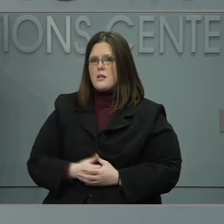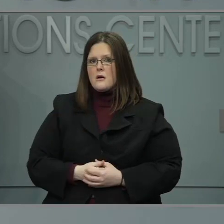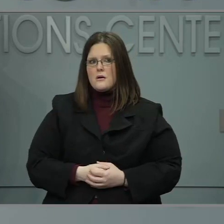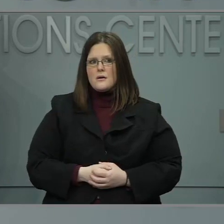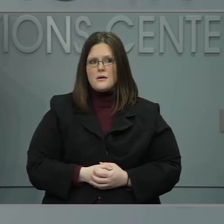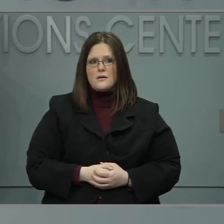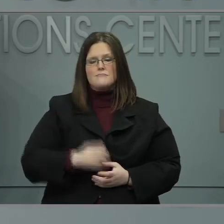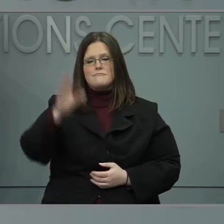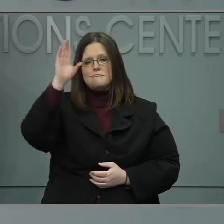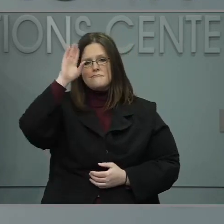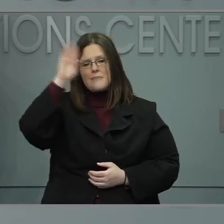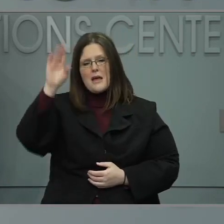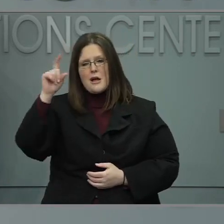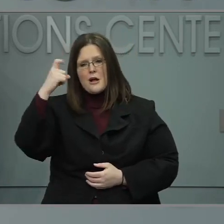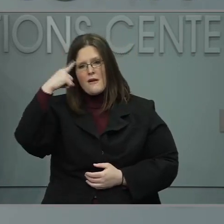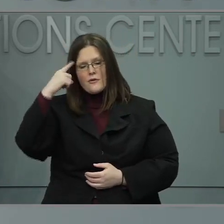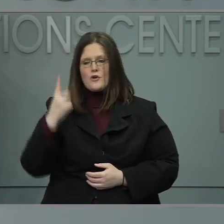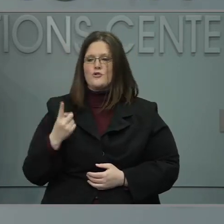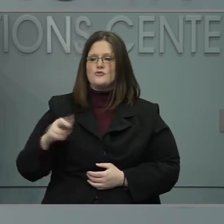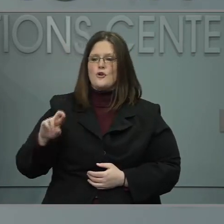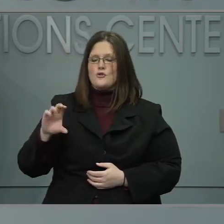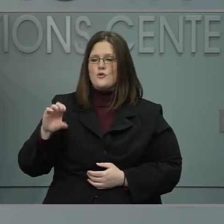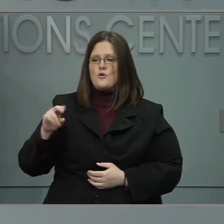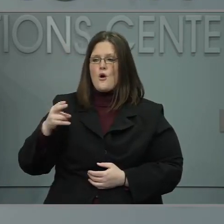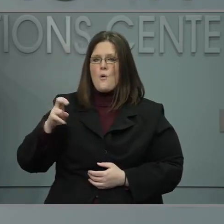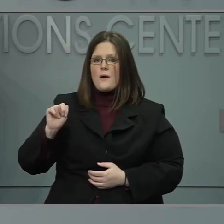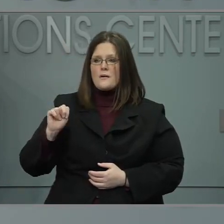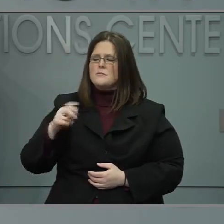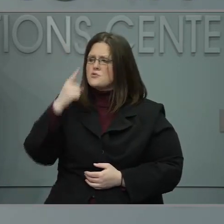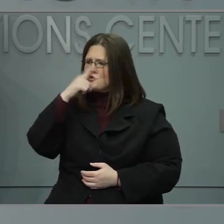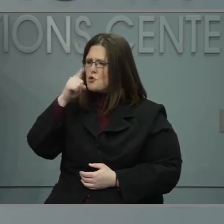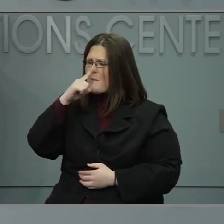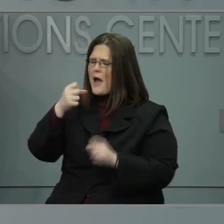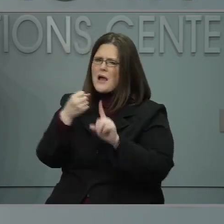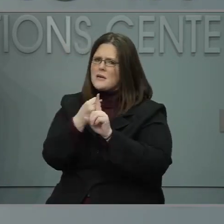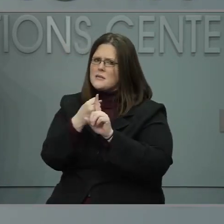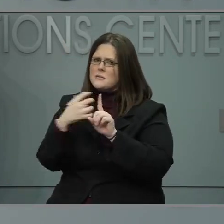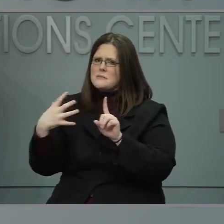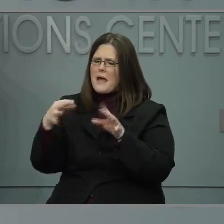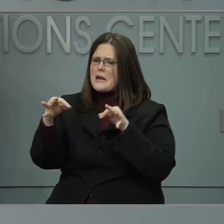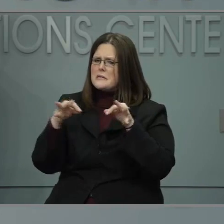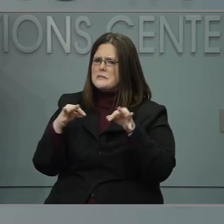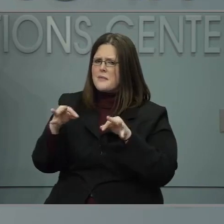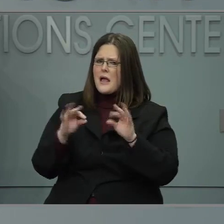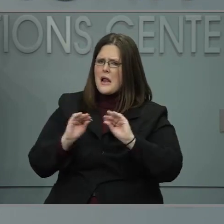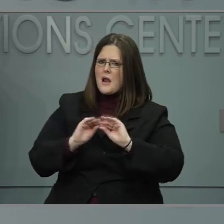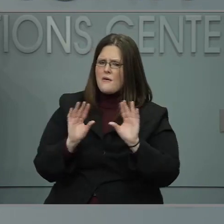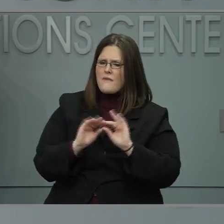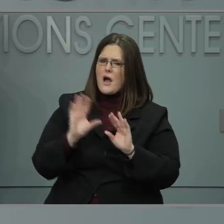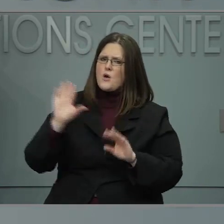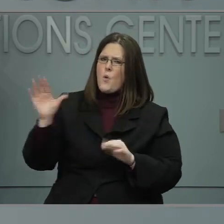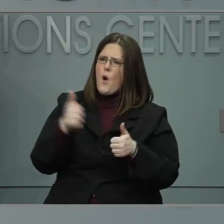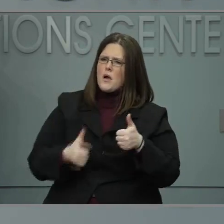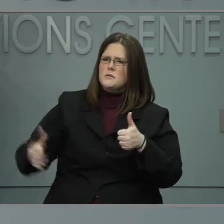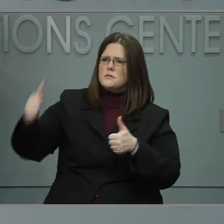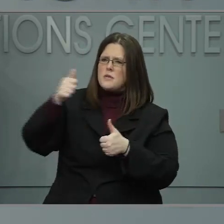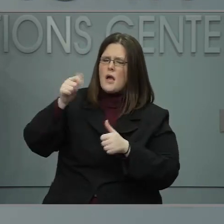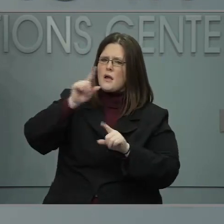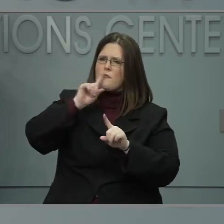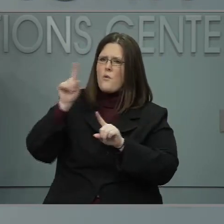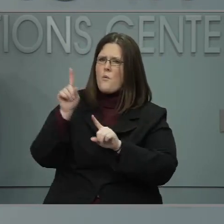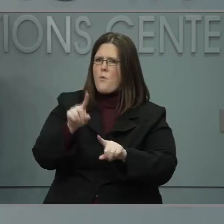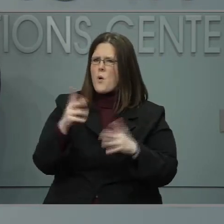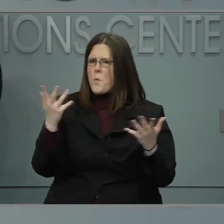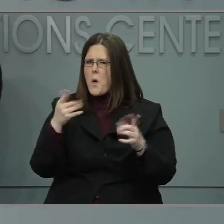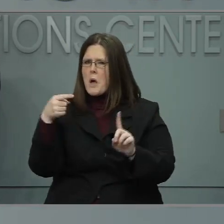Hi, Governor and Dr. Cohen. I wondered, first of all, Governor, if you could expand a little on you were saying that your executive order opens up who